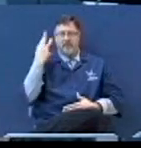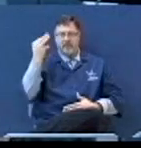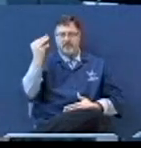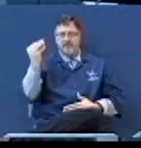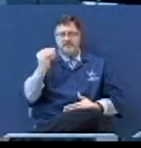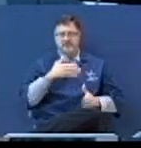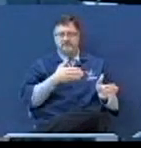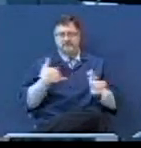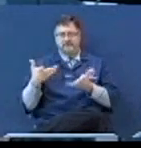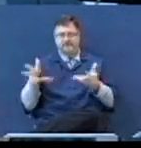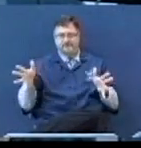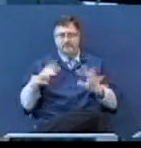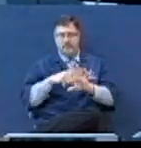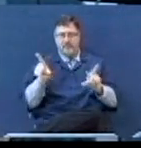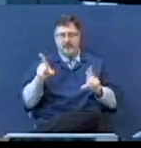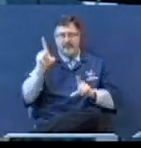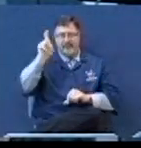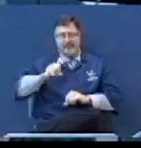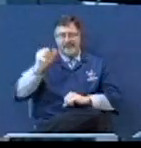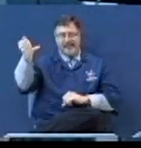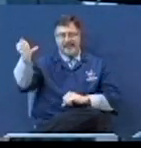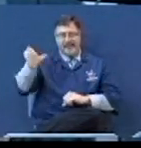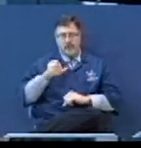but I want an introduction.